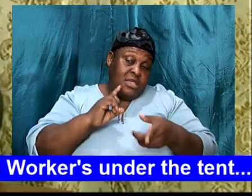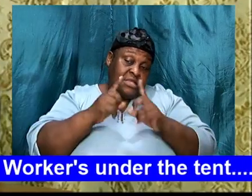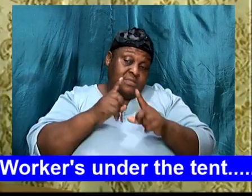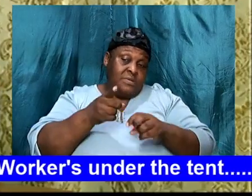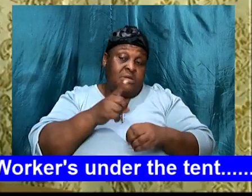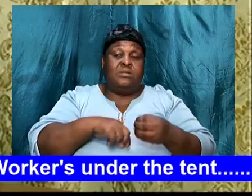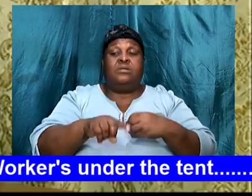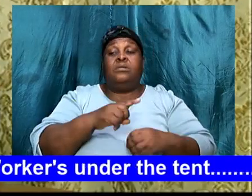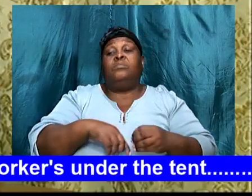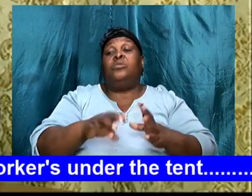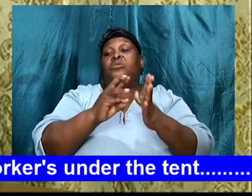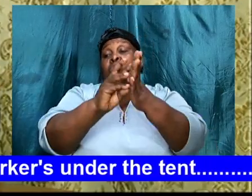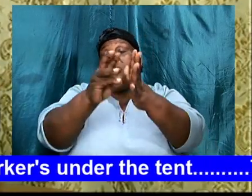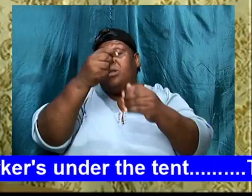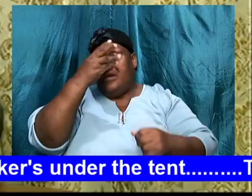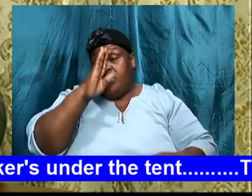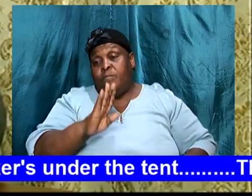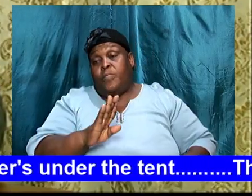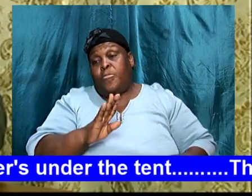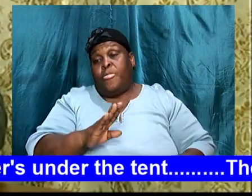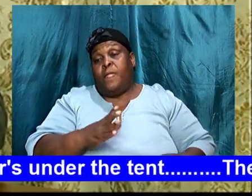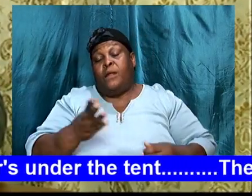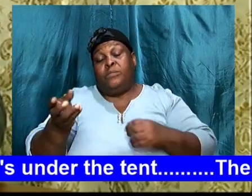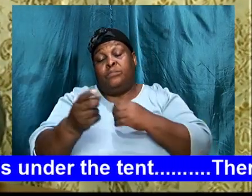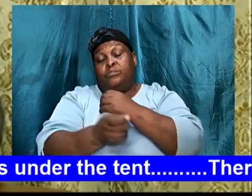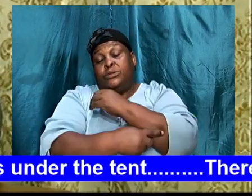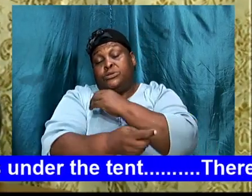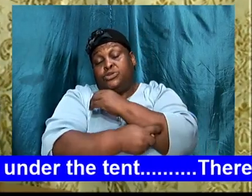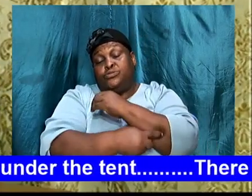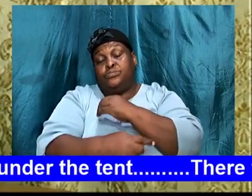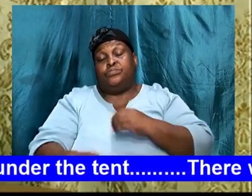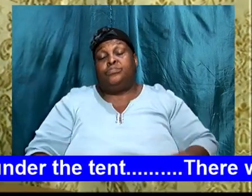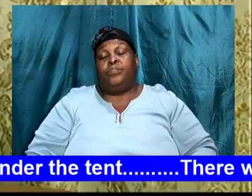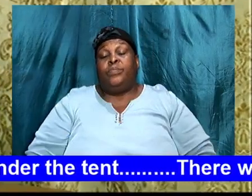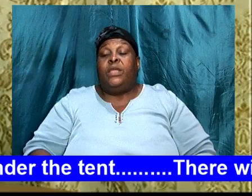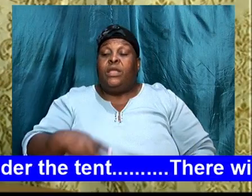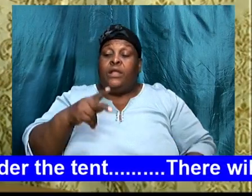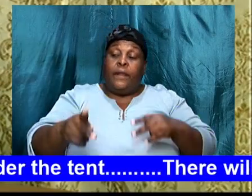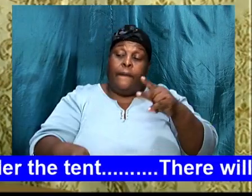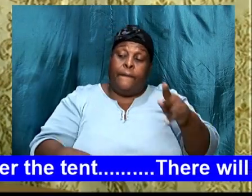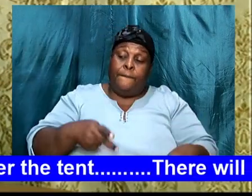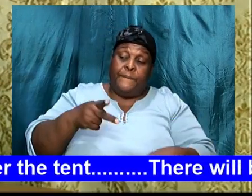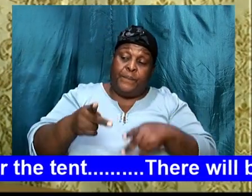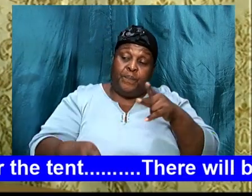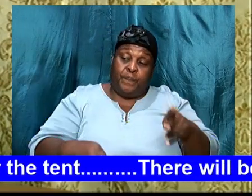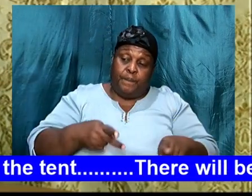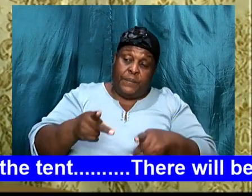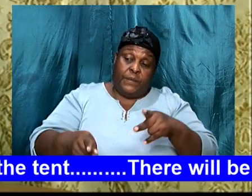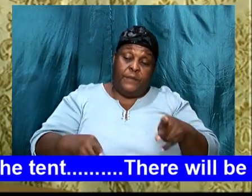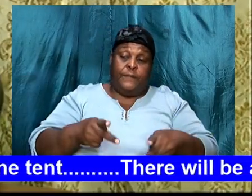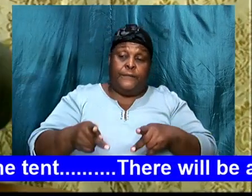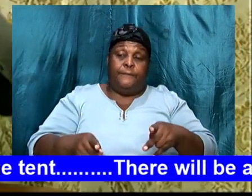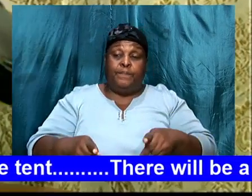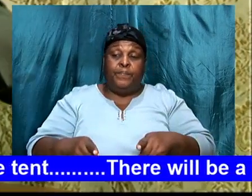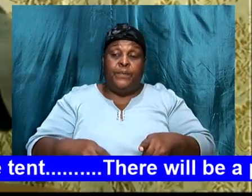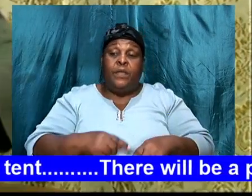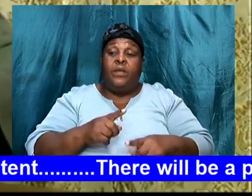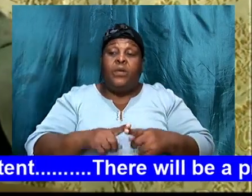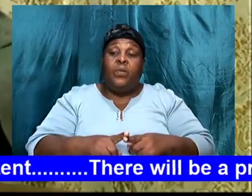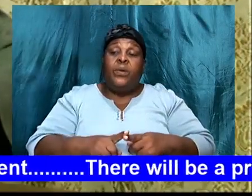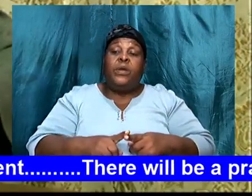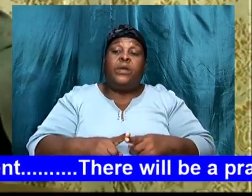there will be, consequences, so look here, the people, when they